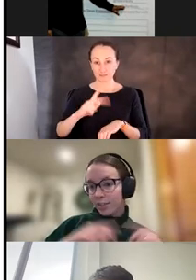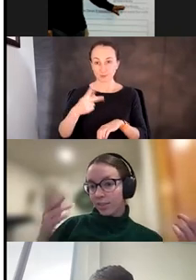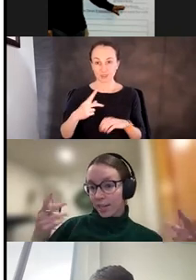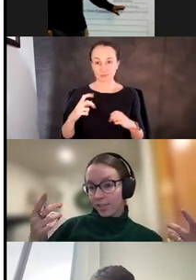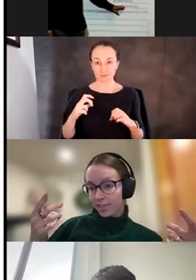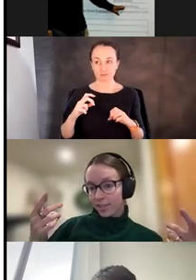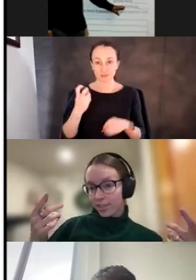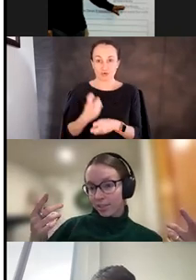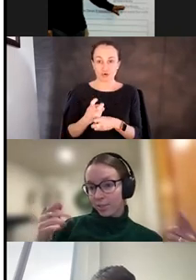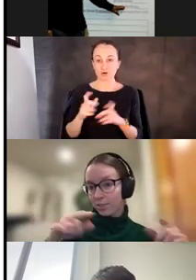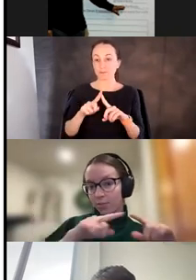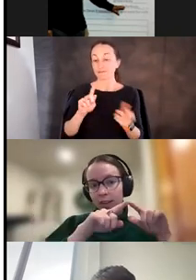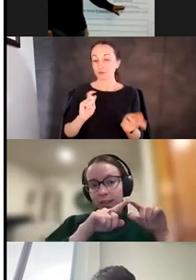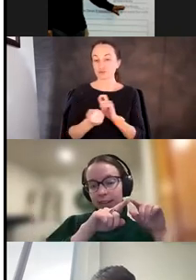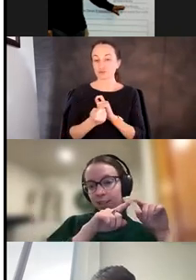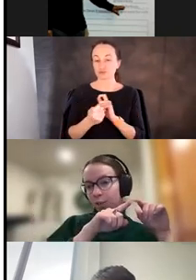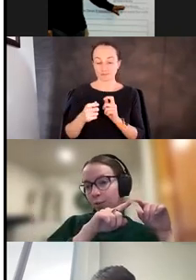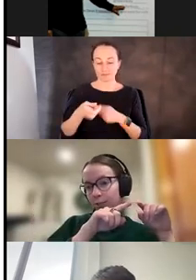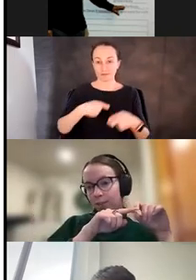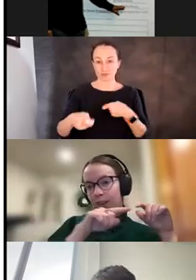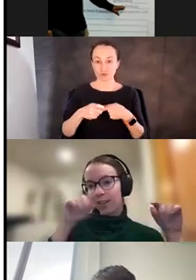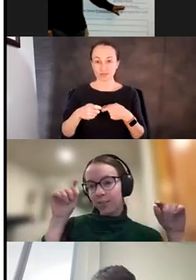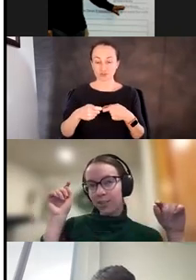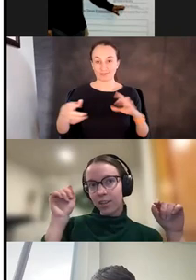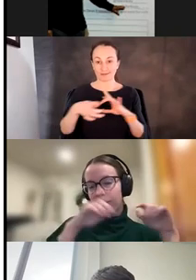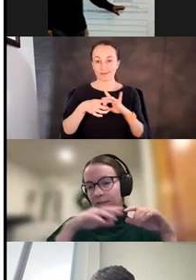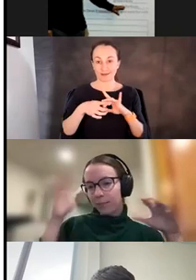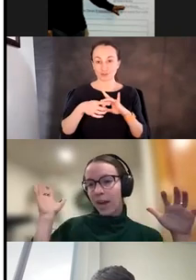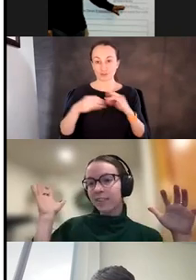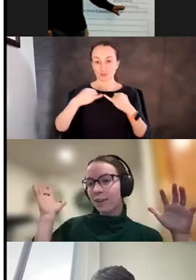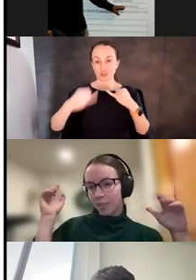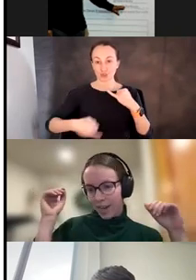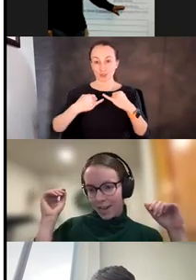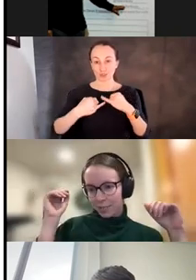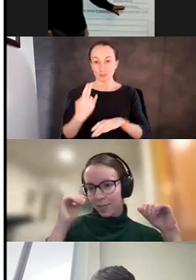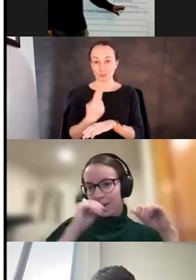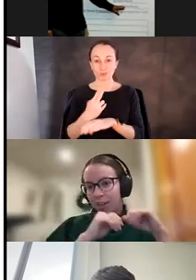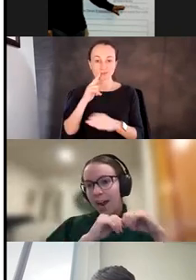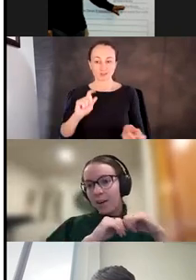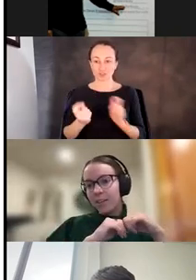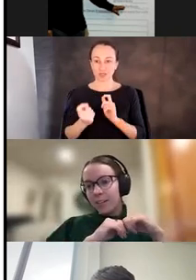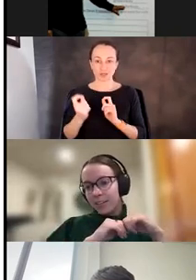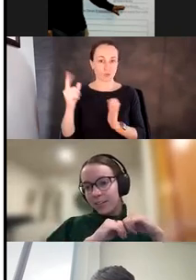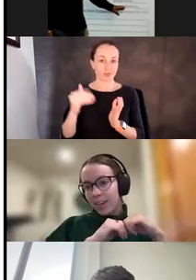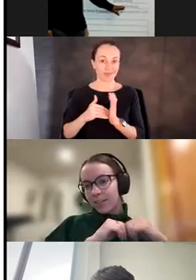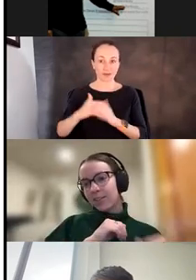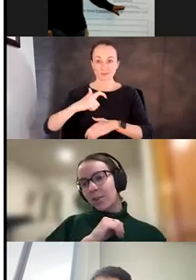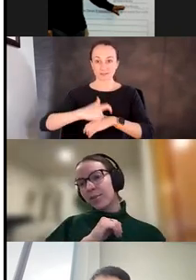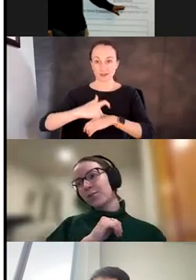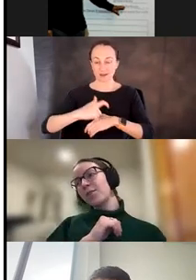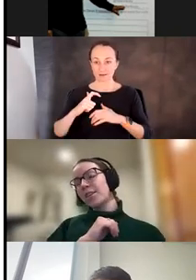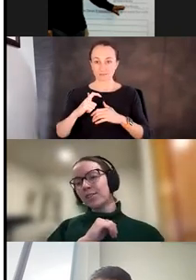the selection circuit you use can totally change by a thousand times how hard it is.